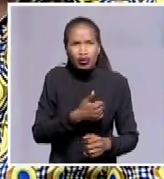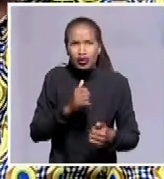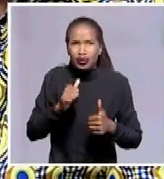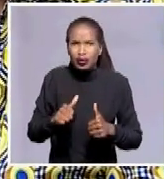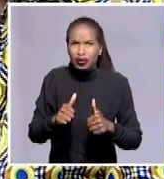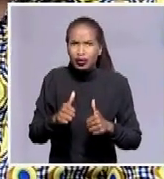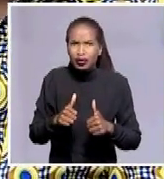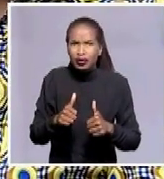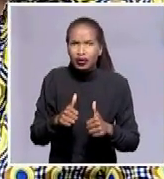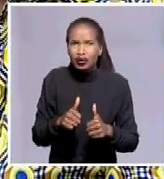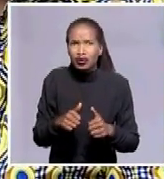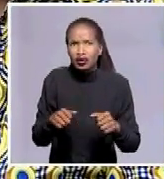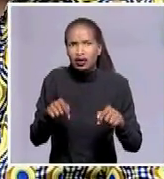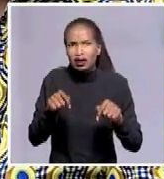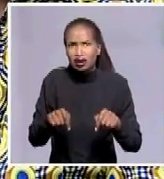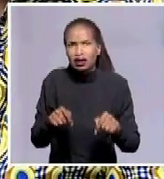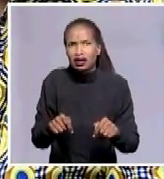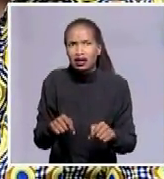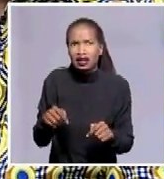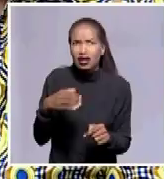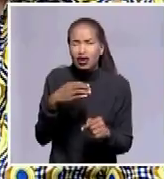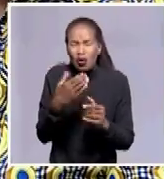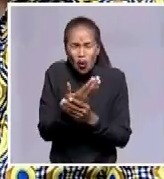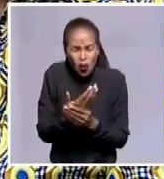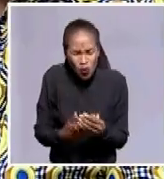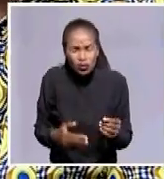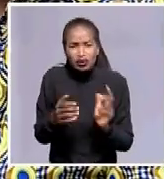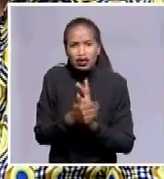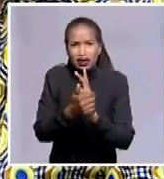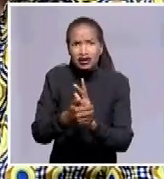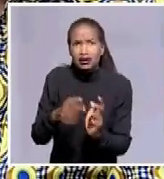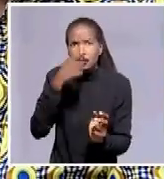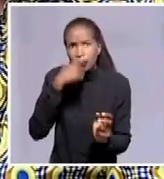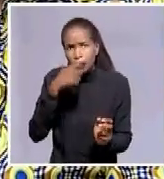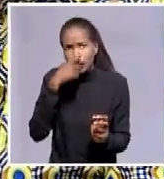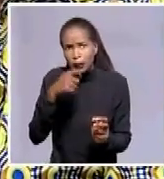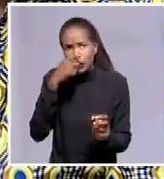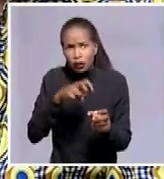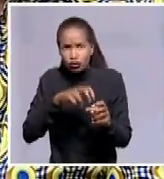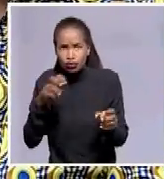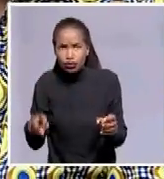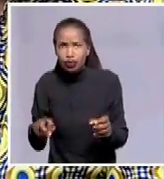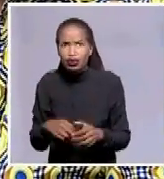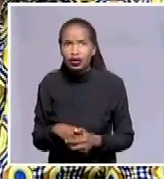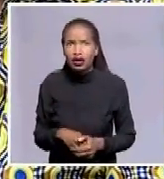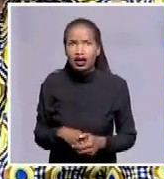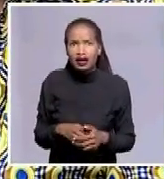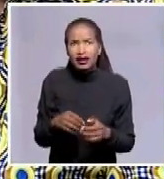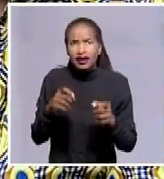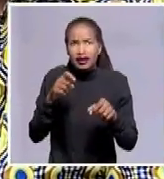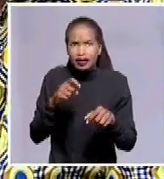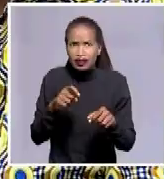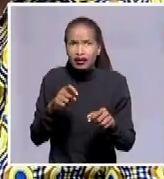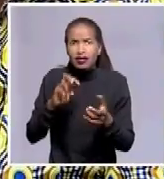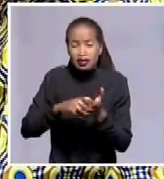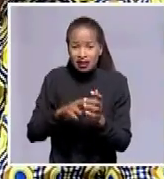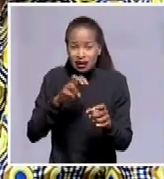octogenarian leader like Robert Mugabe has come off from power, think it gave him hope that he